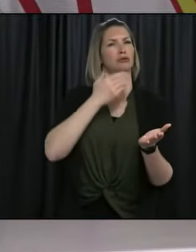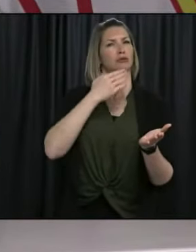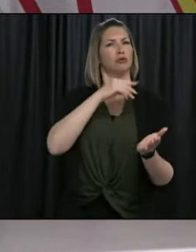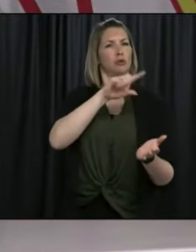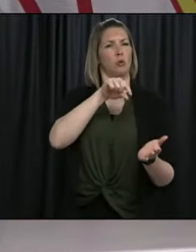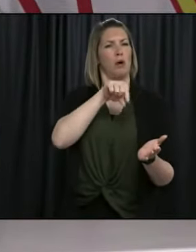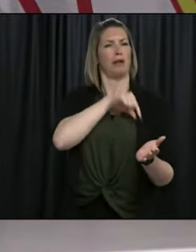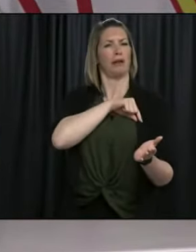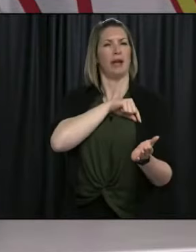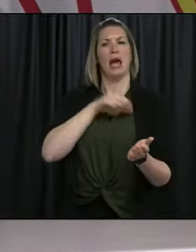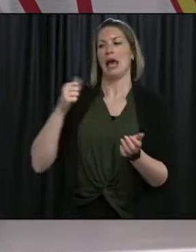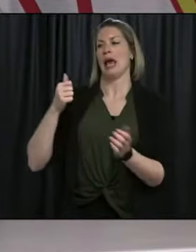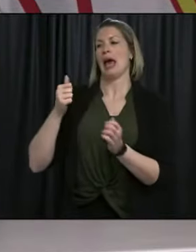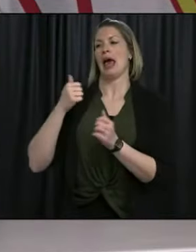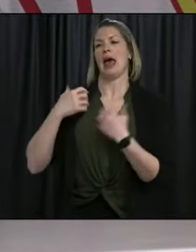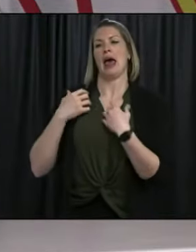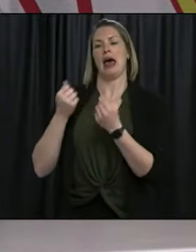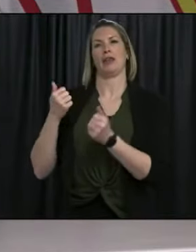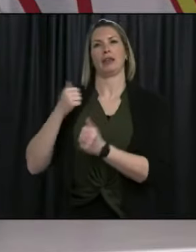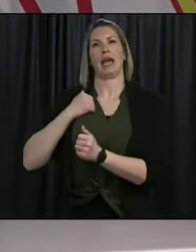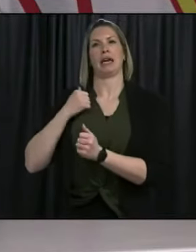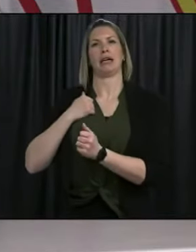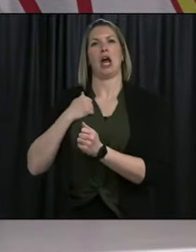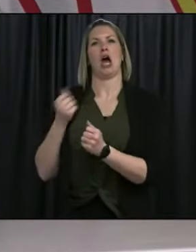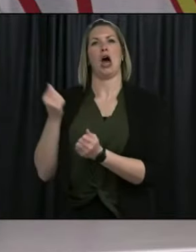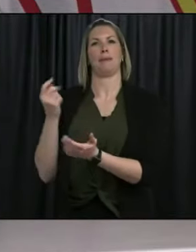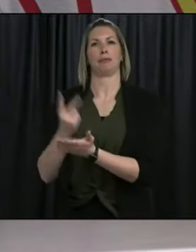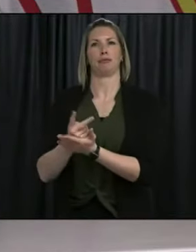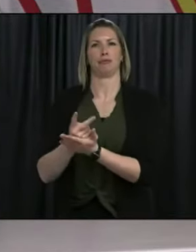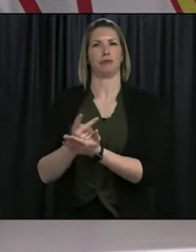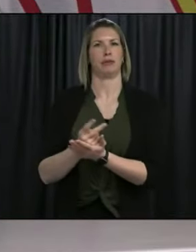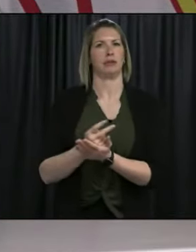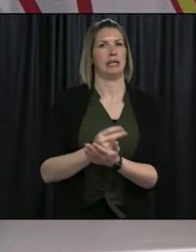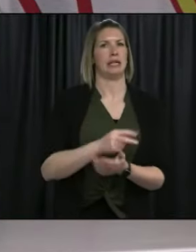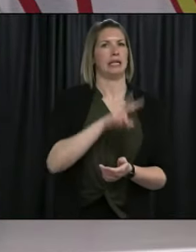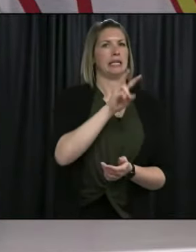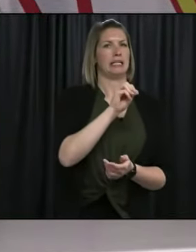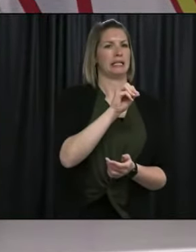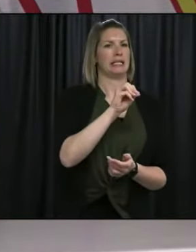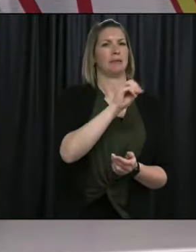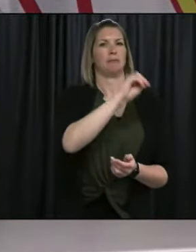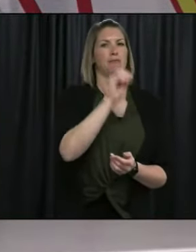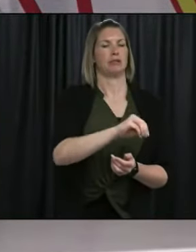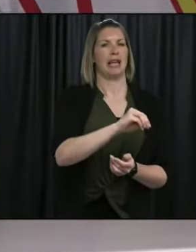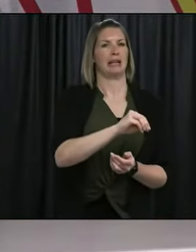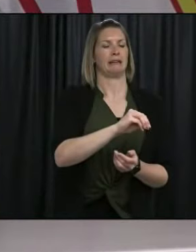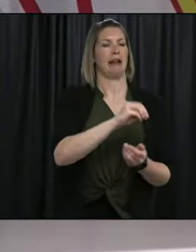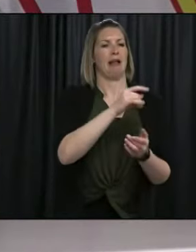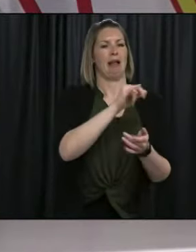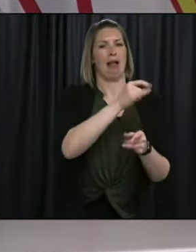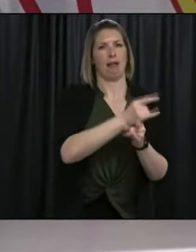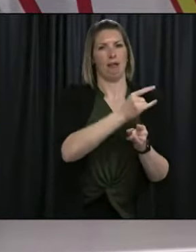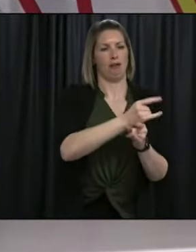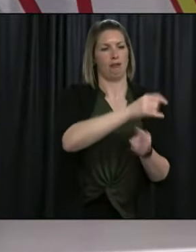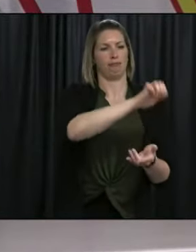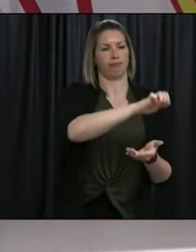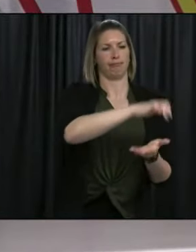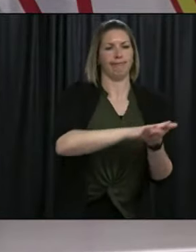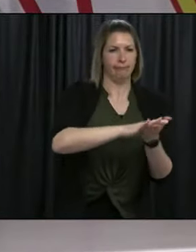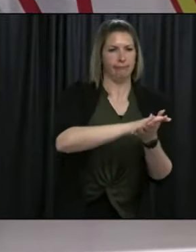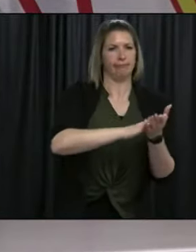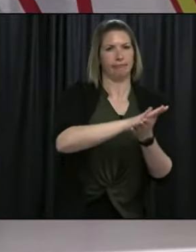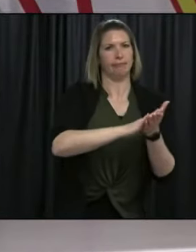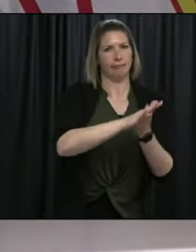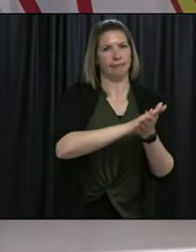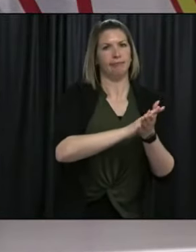alcohol. You should rub the entire surface of your hands for 20 to 30 seconds until it is dry. Our continued public health